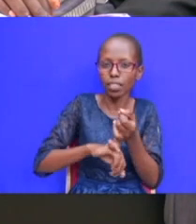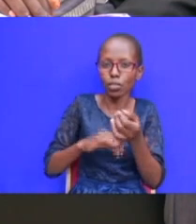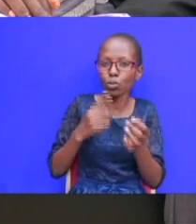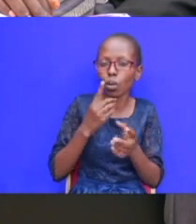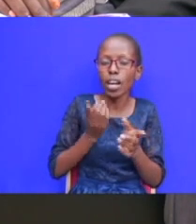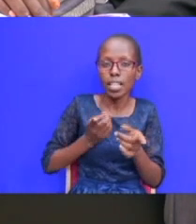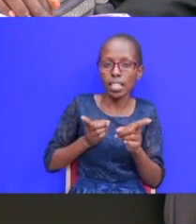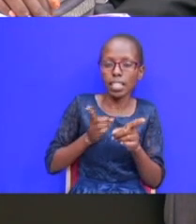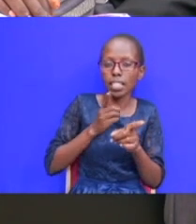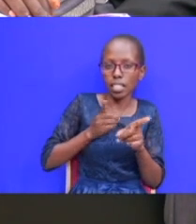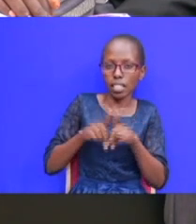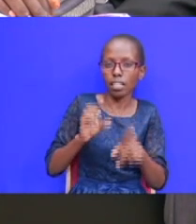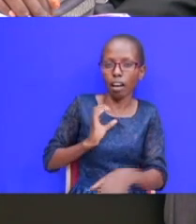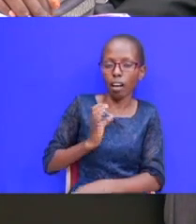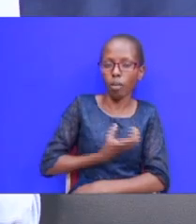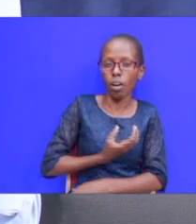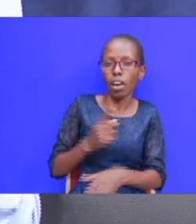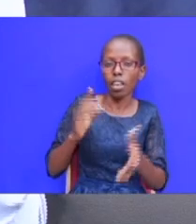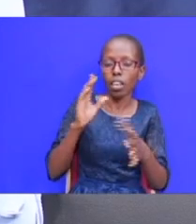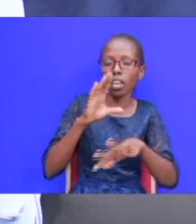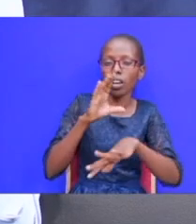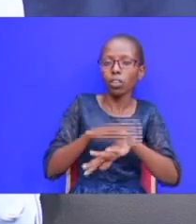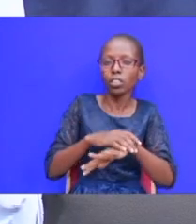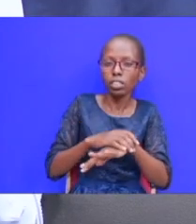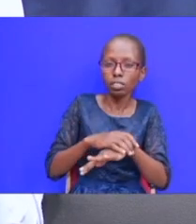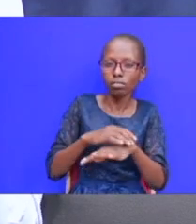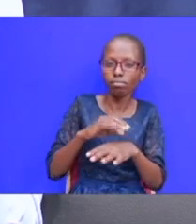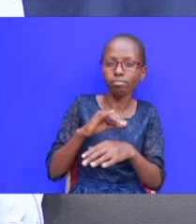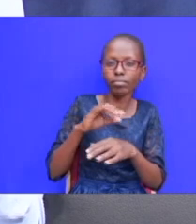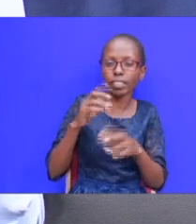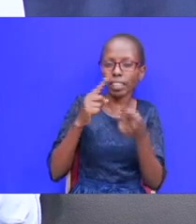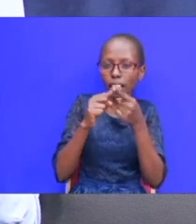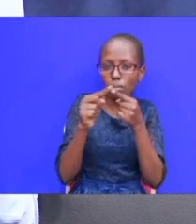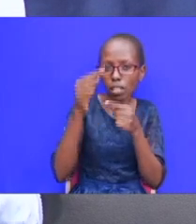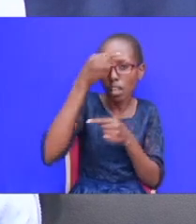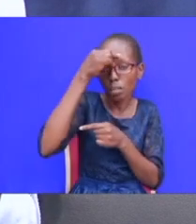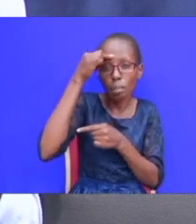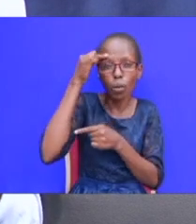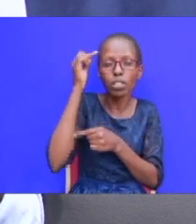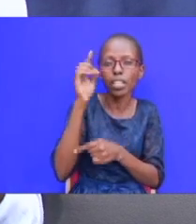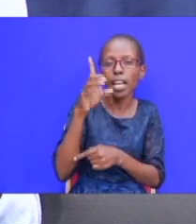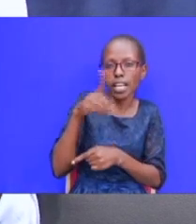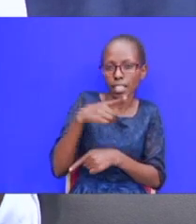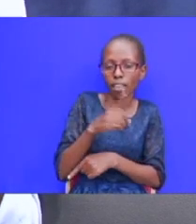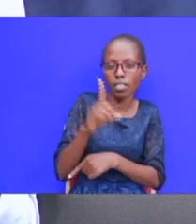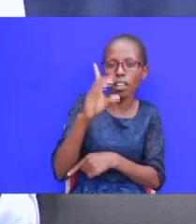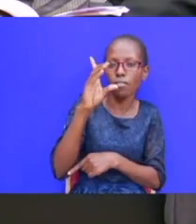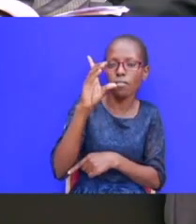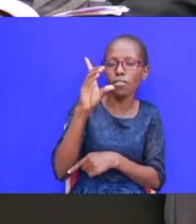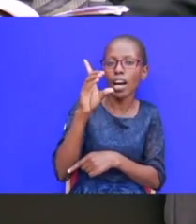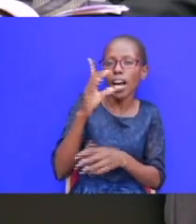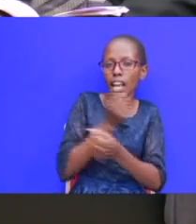idea in fact he got circumcised because he loved okay not not really you must